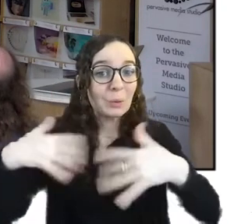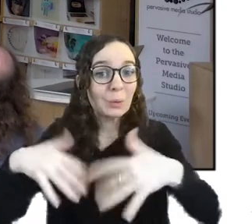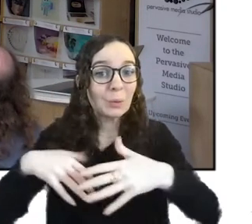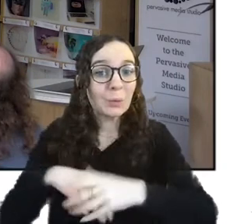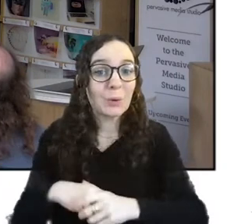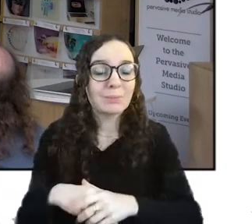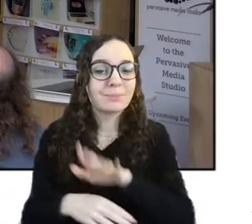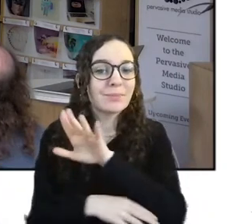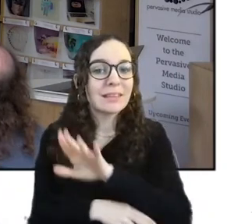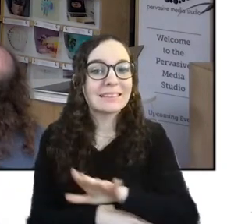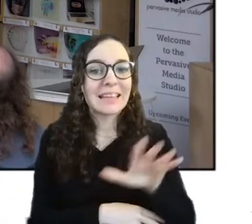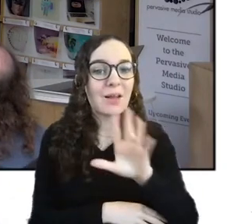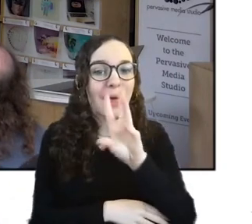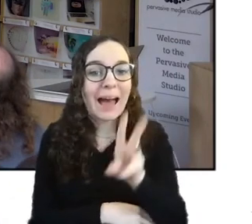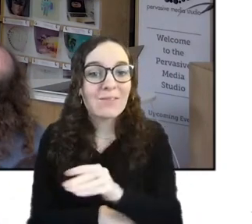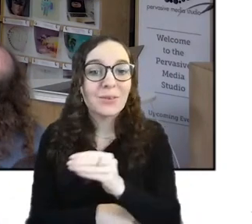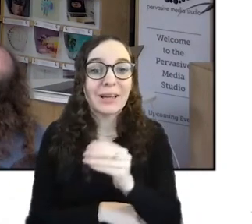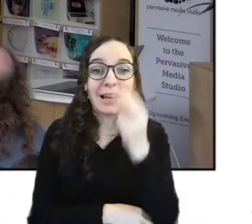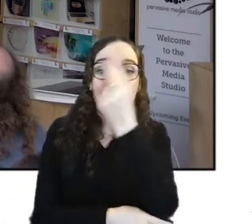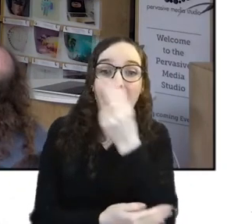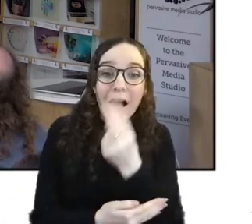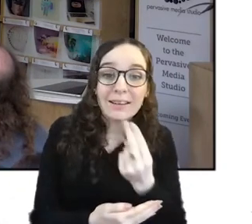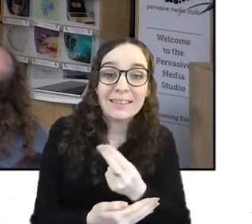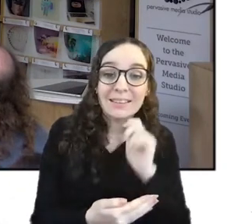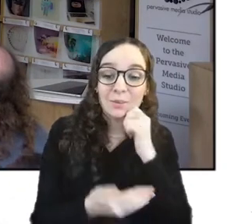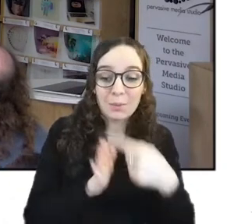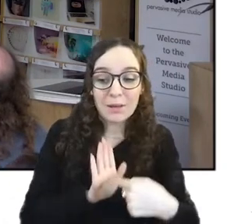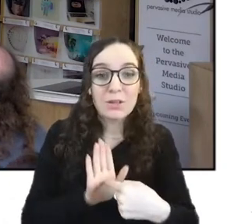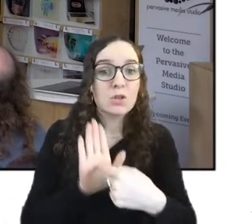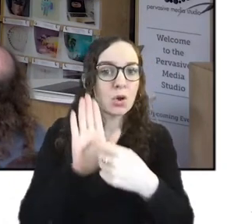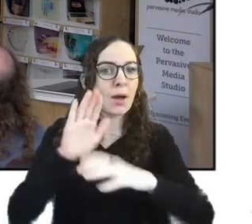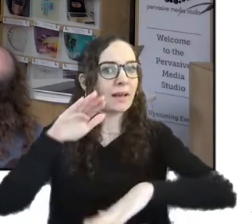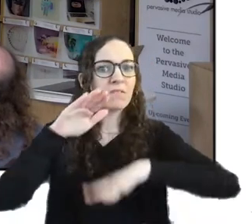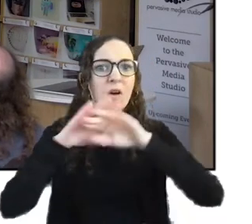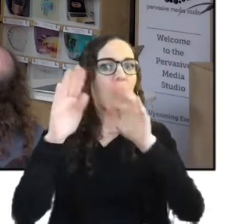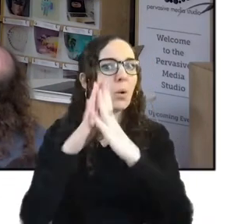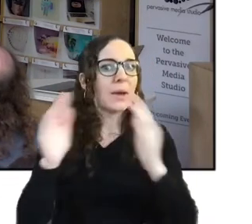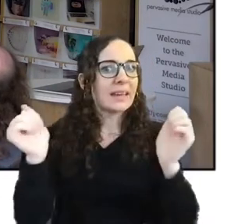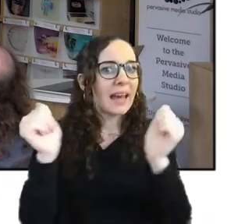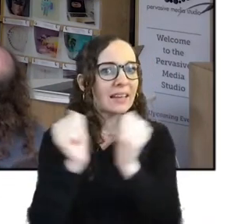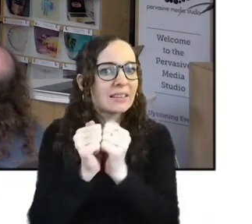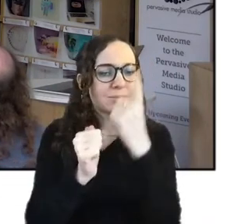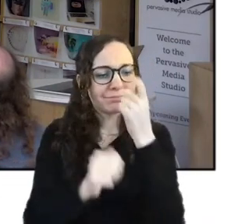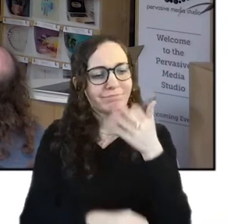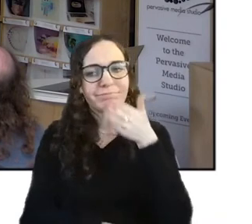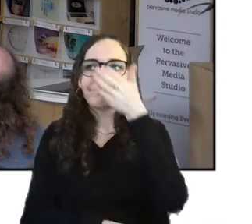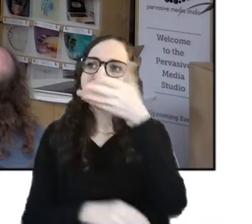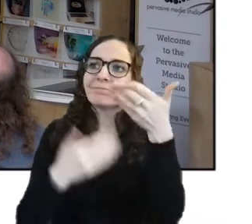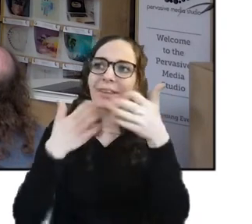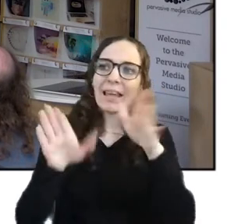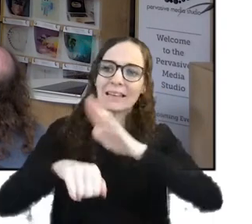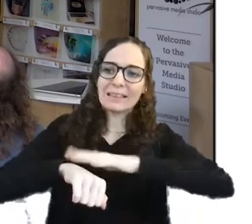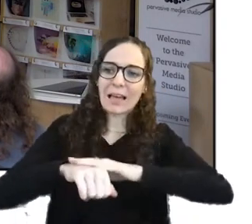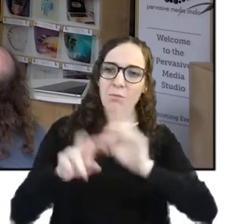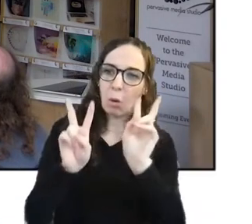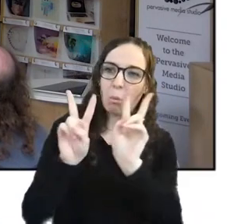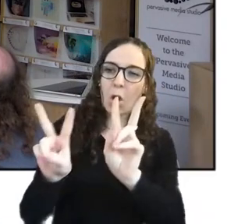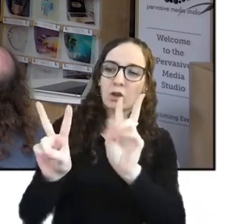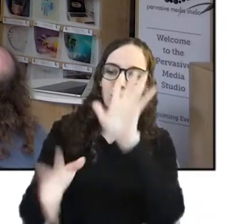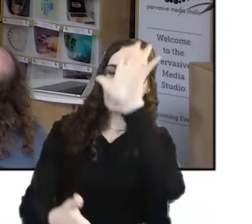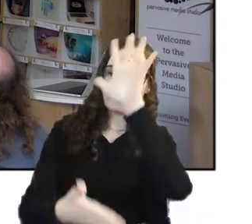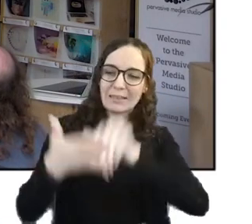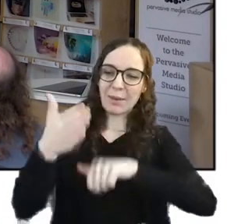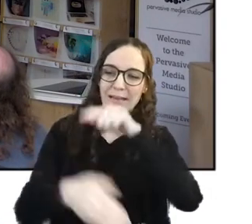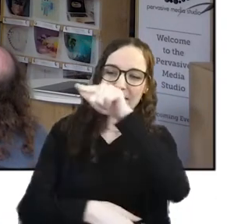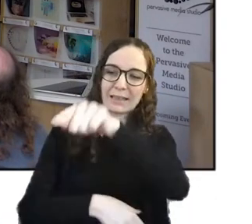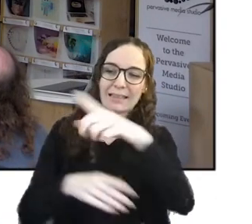on loop at the Arnolfini in their main auditorium over the whole weekend so you can just go in any time and and watch and experience that and alongside it will be